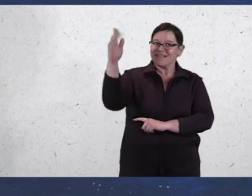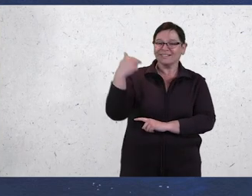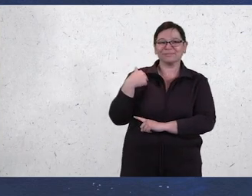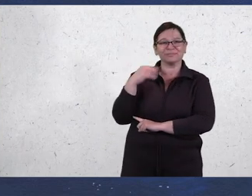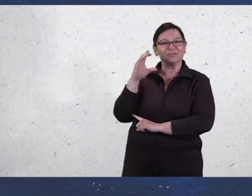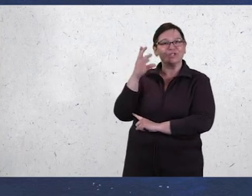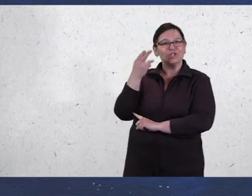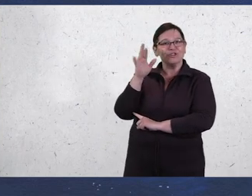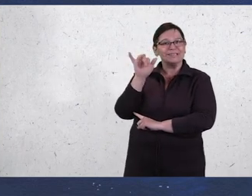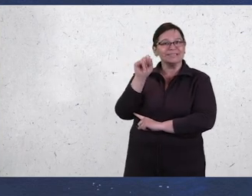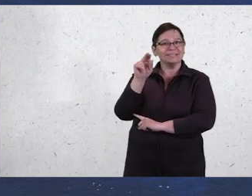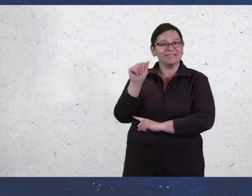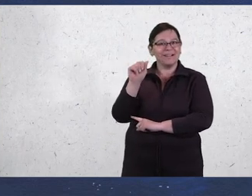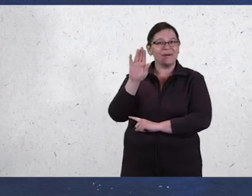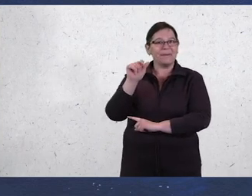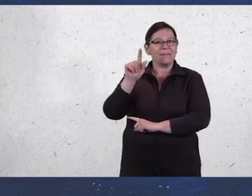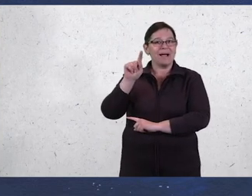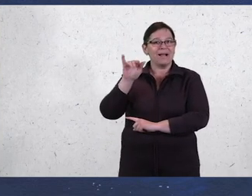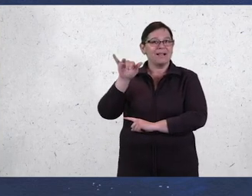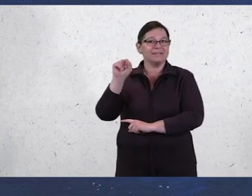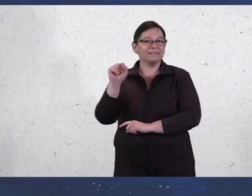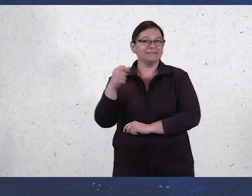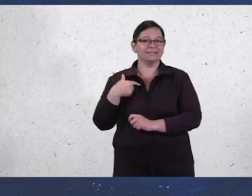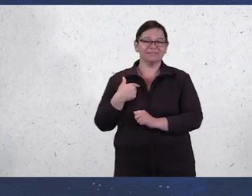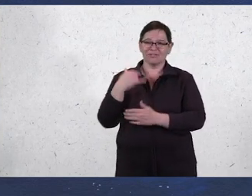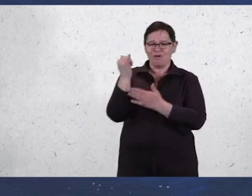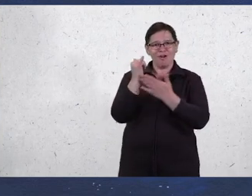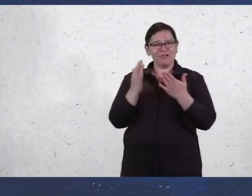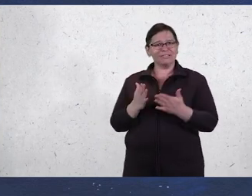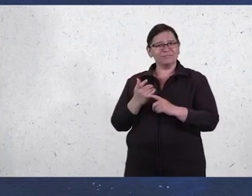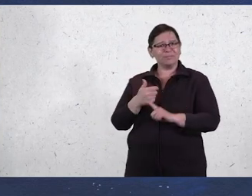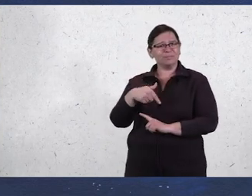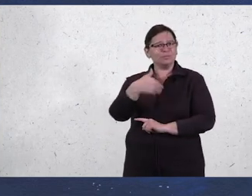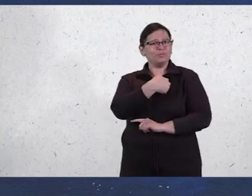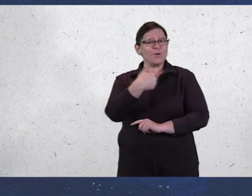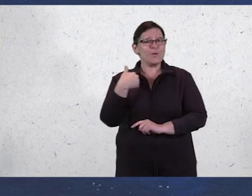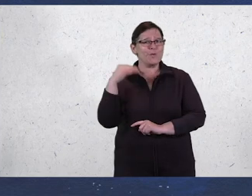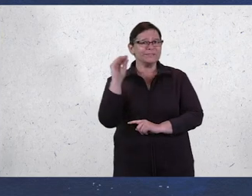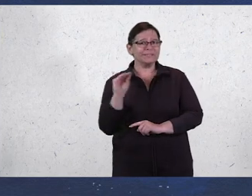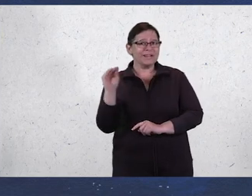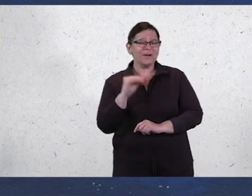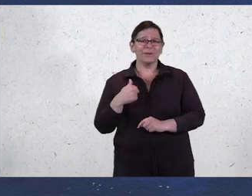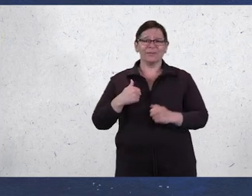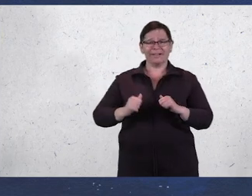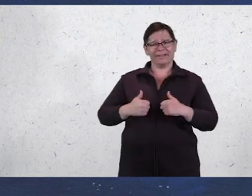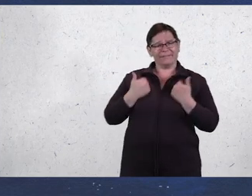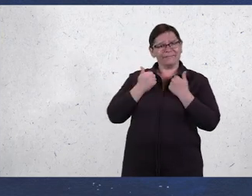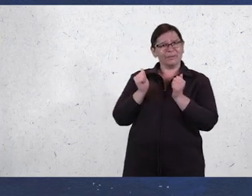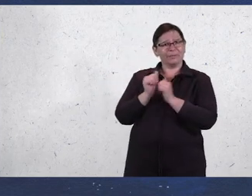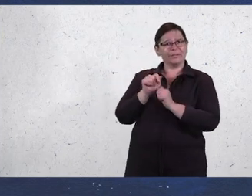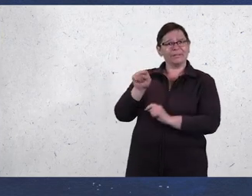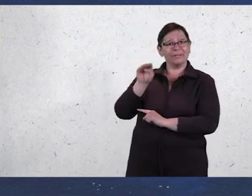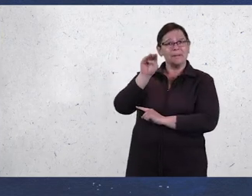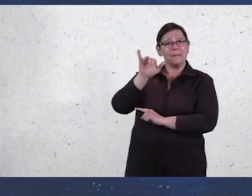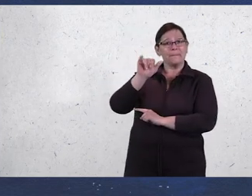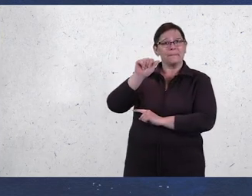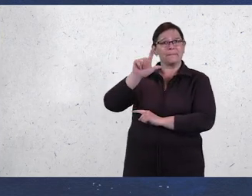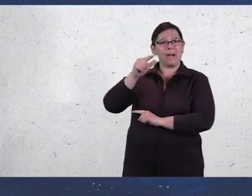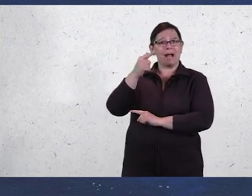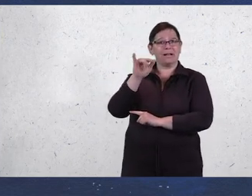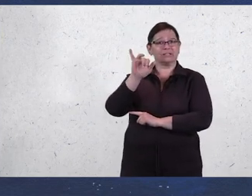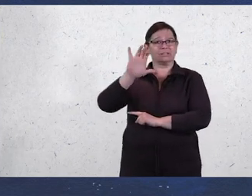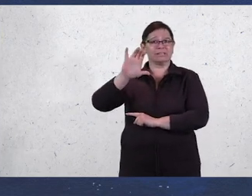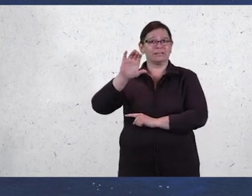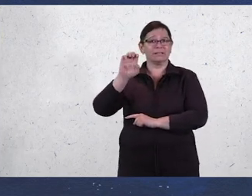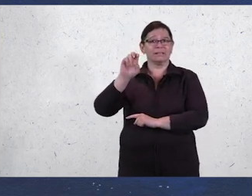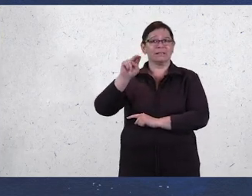Hi, my name is Christina Baltice and I'm an artist from Toronto, Ontario. I live with a disease known as myalgic encephalomyelitis.